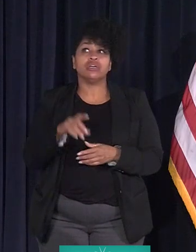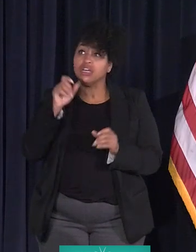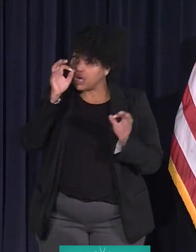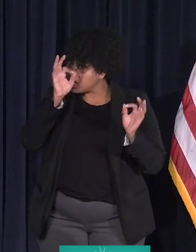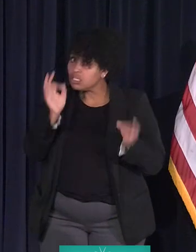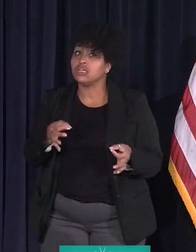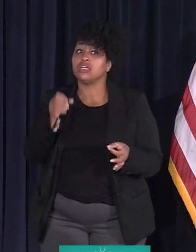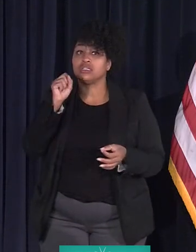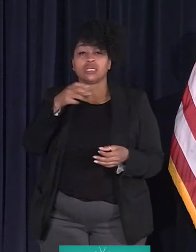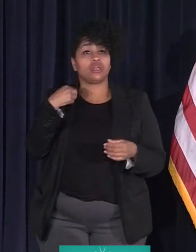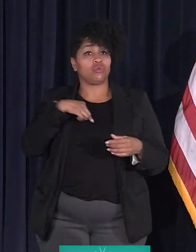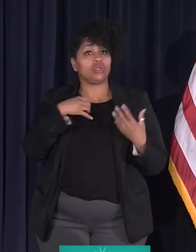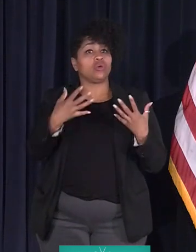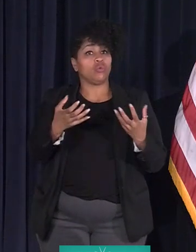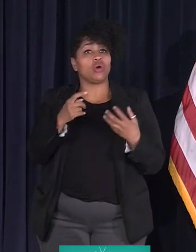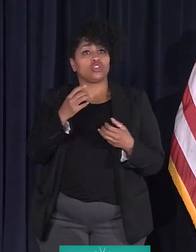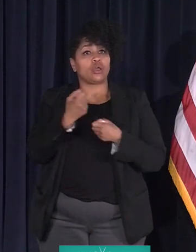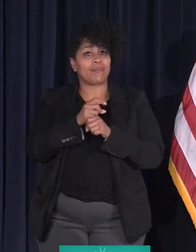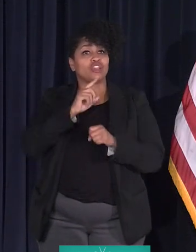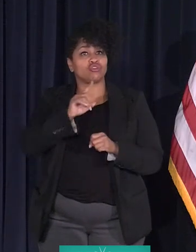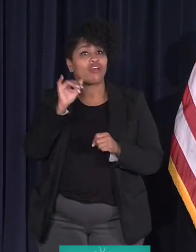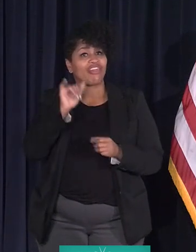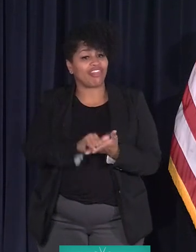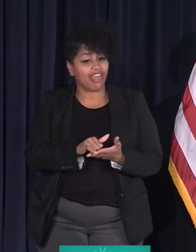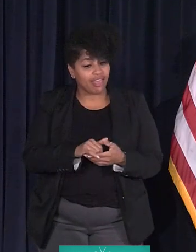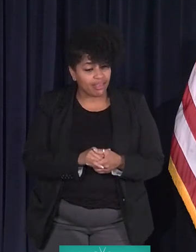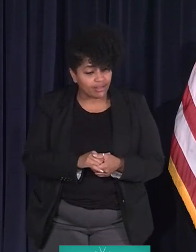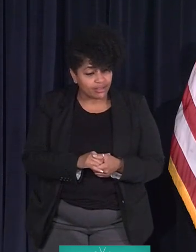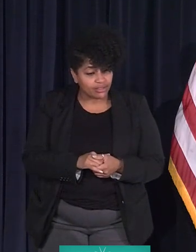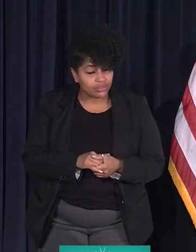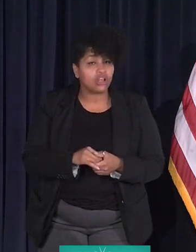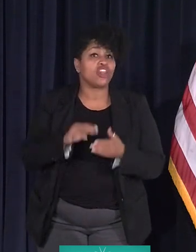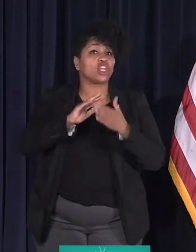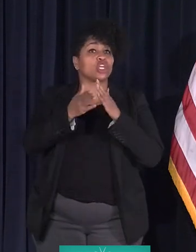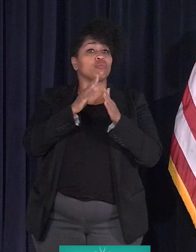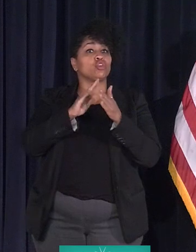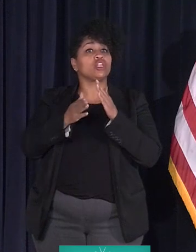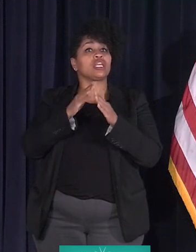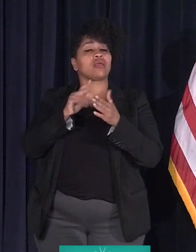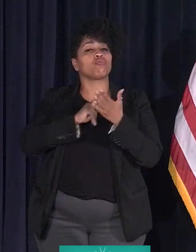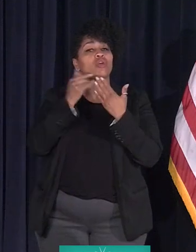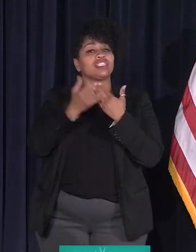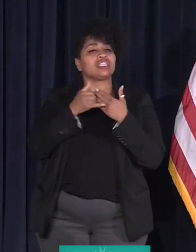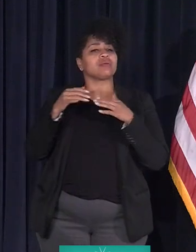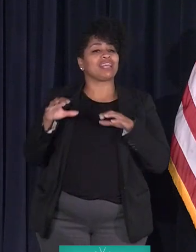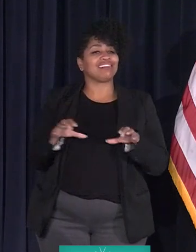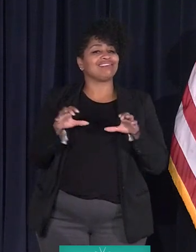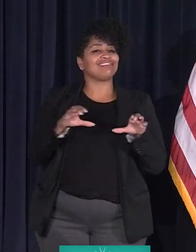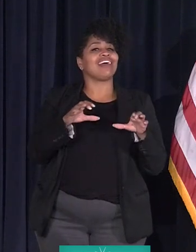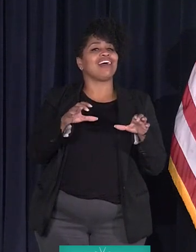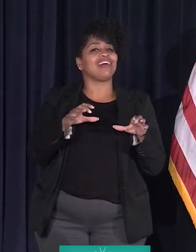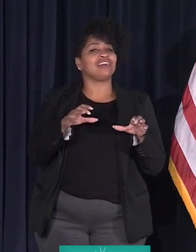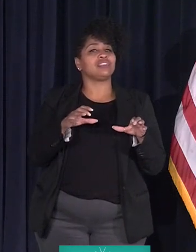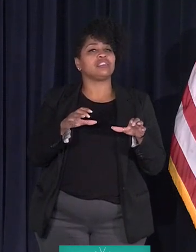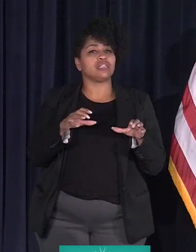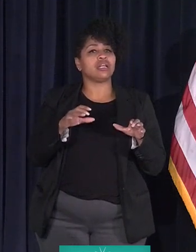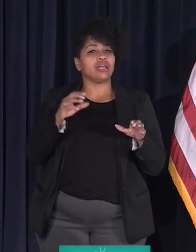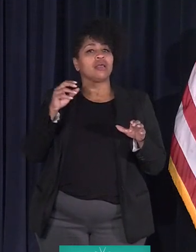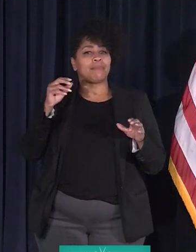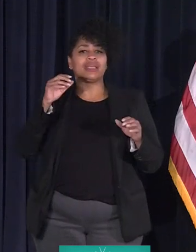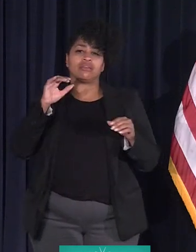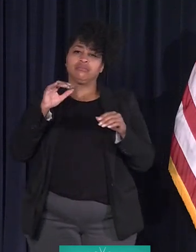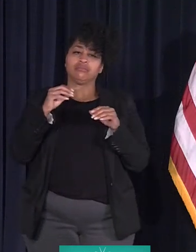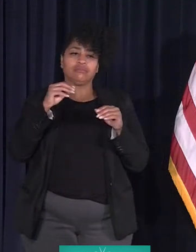Absolutely. Okay. And we want to make sure that the community-based projects that are being done be acknowledged and